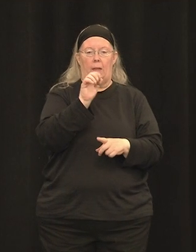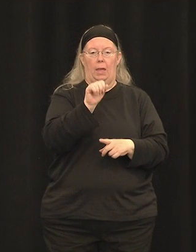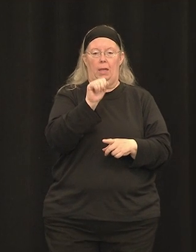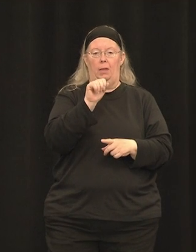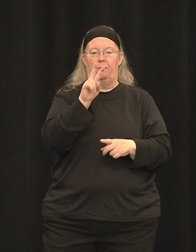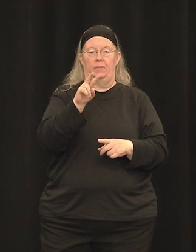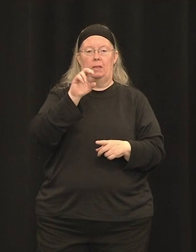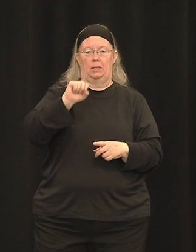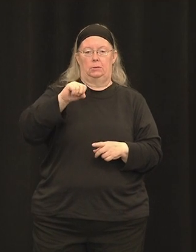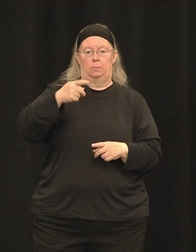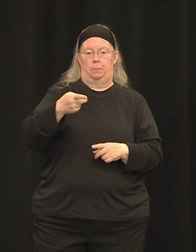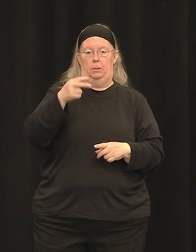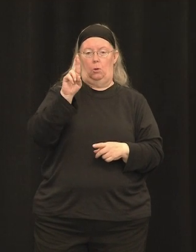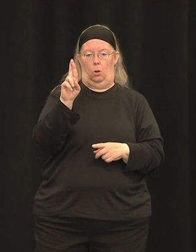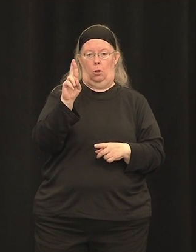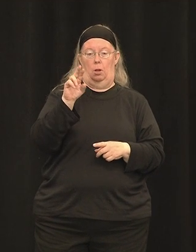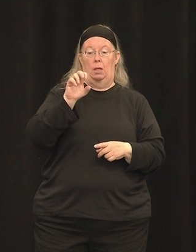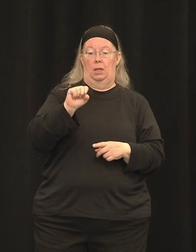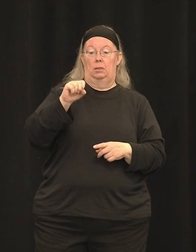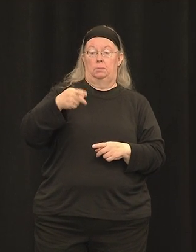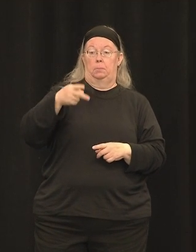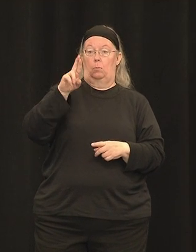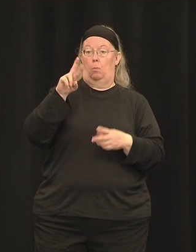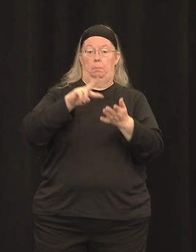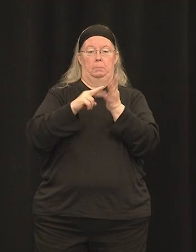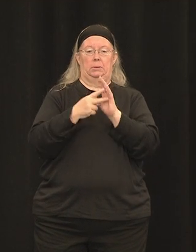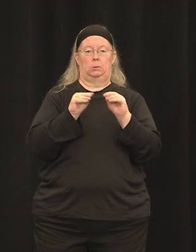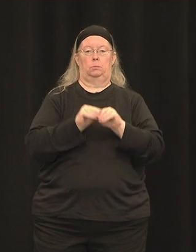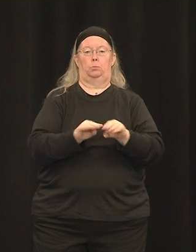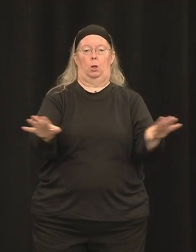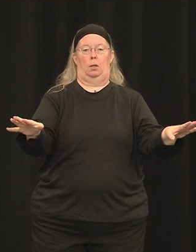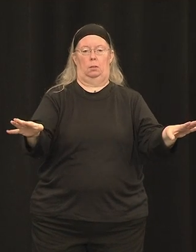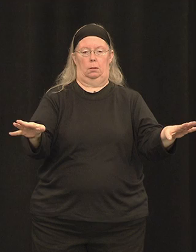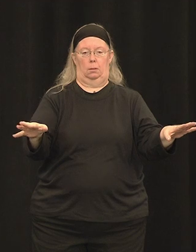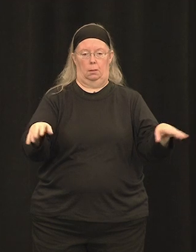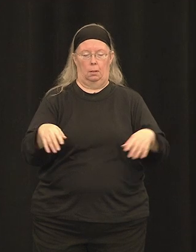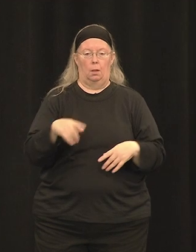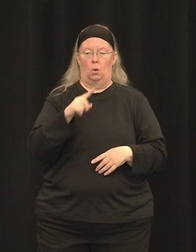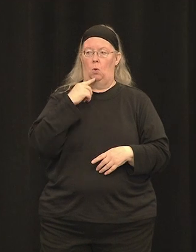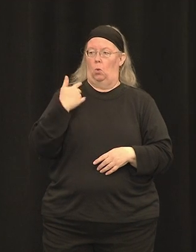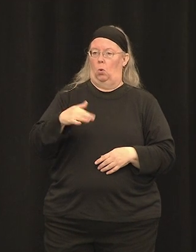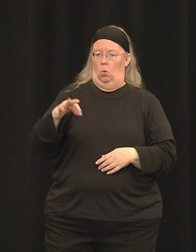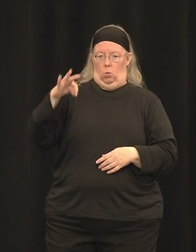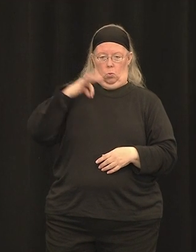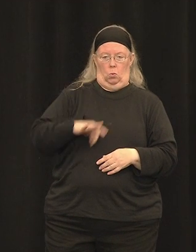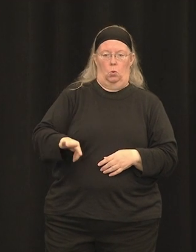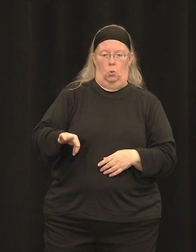in just a moment. But this capsid seems very useful for delivering genes to the retina.